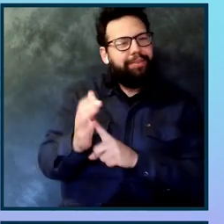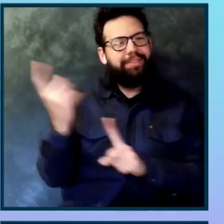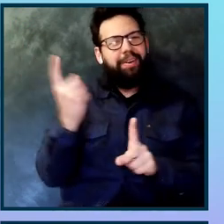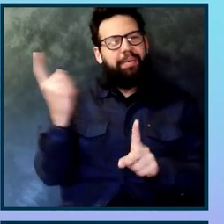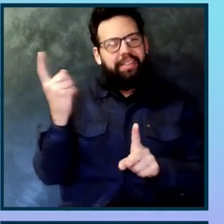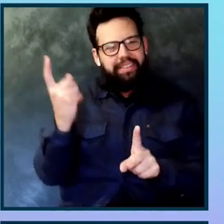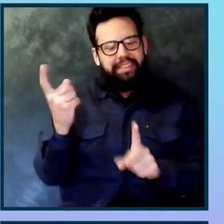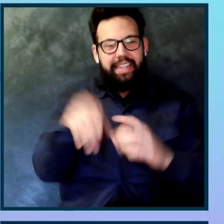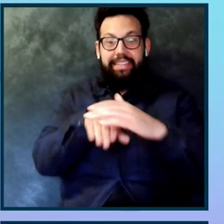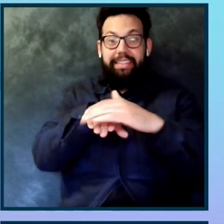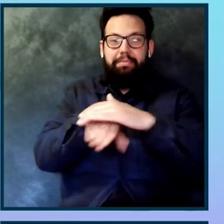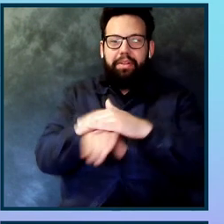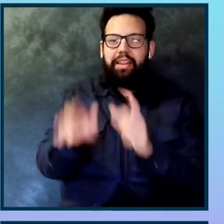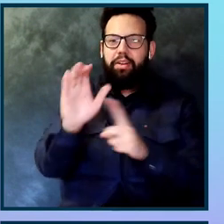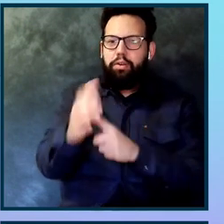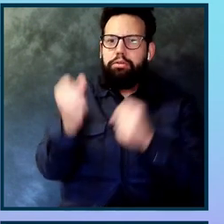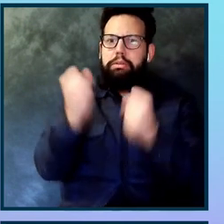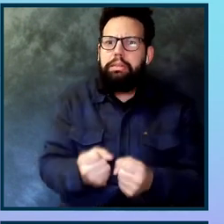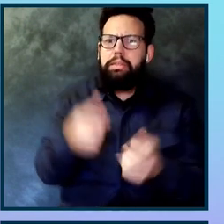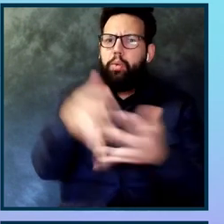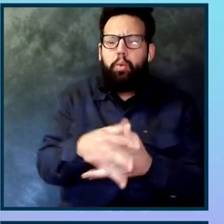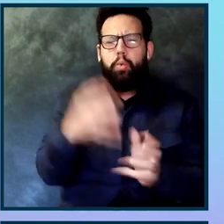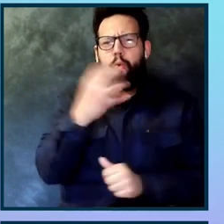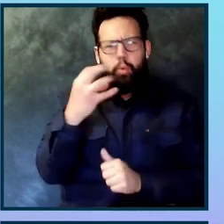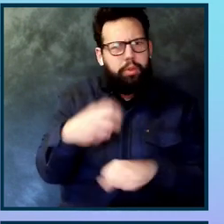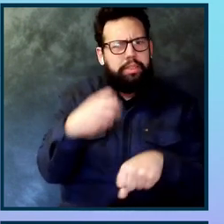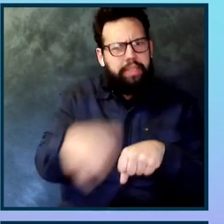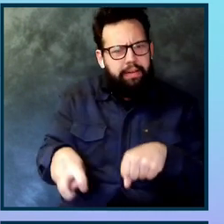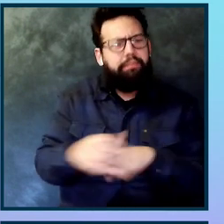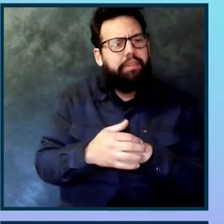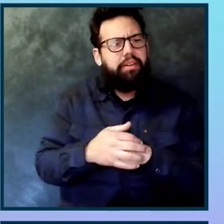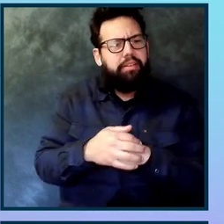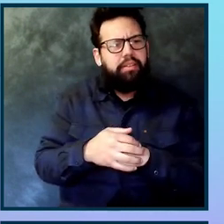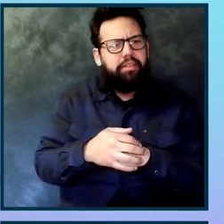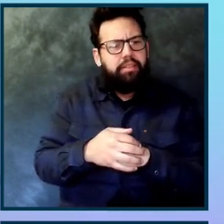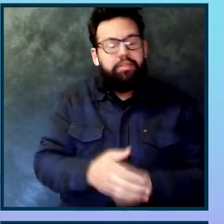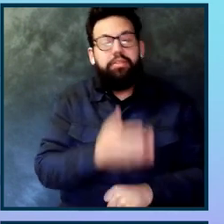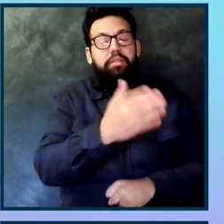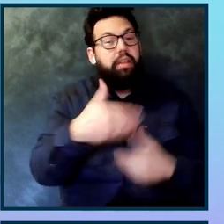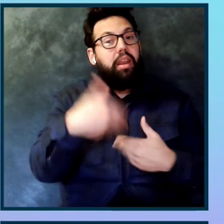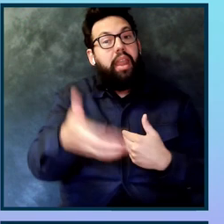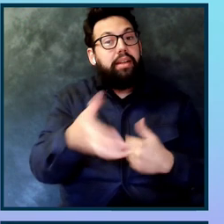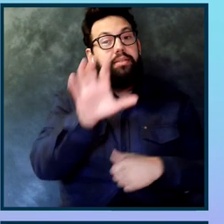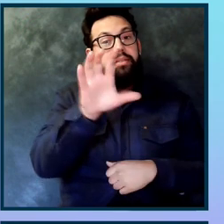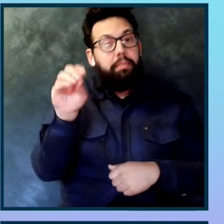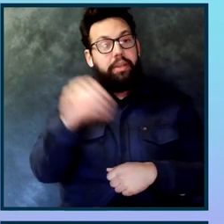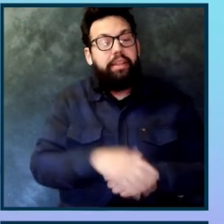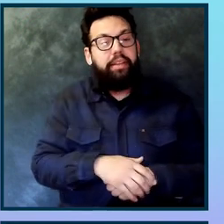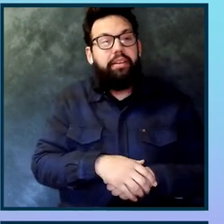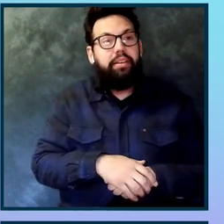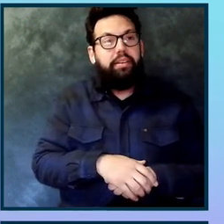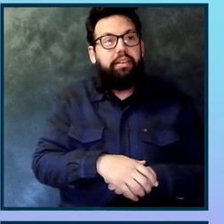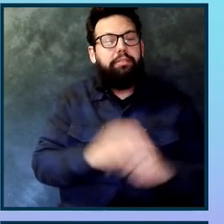And the next award is about really taking the usability and accessibility and advancing